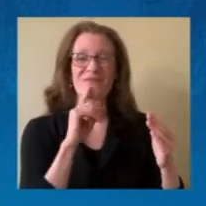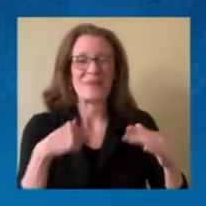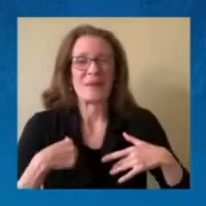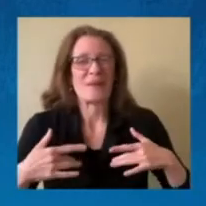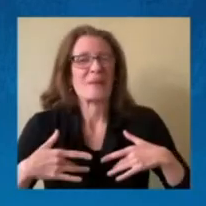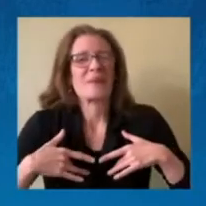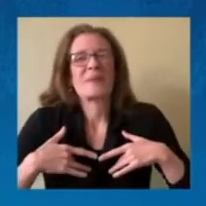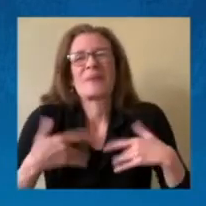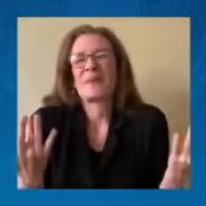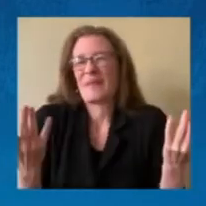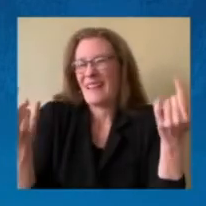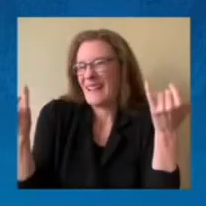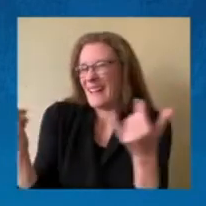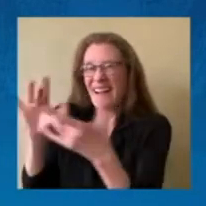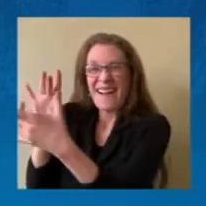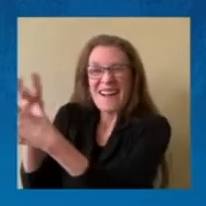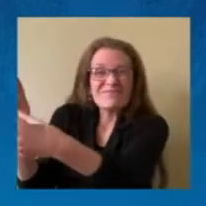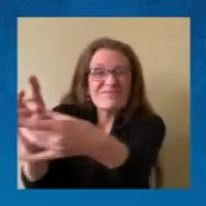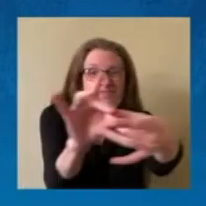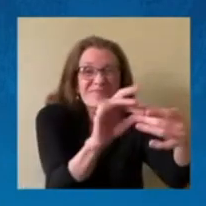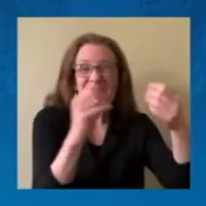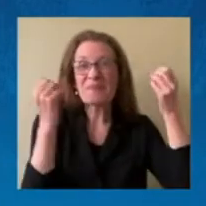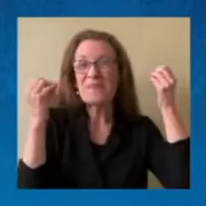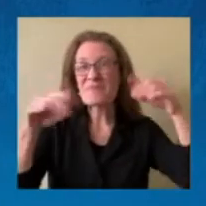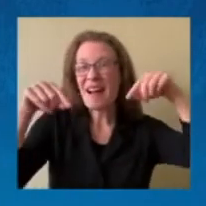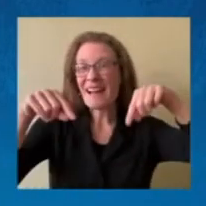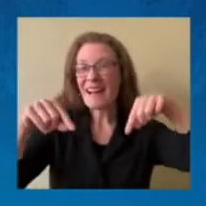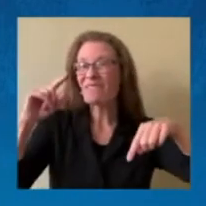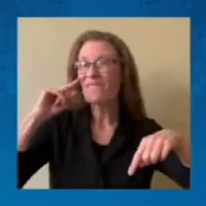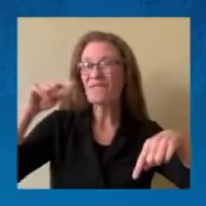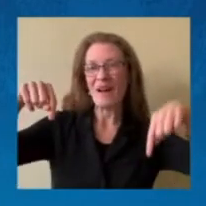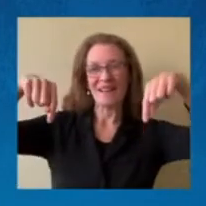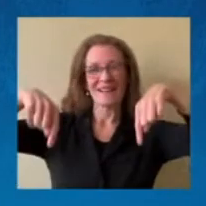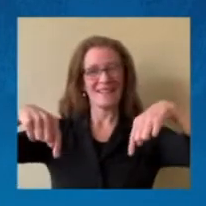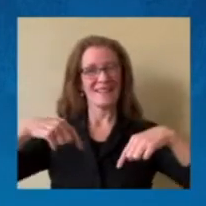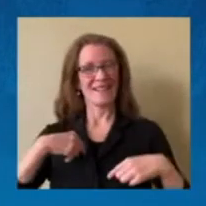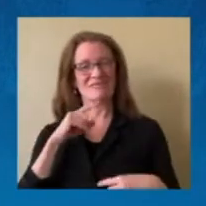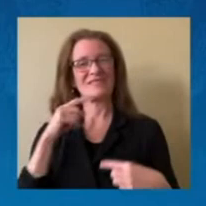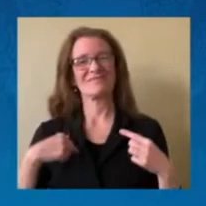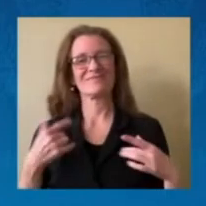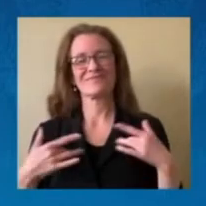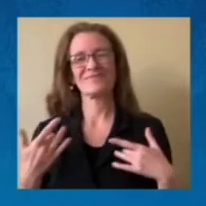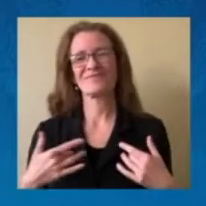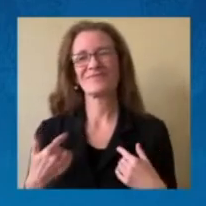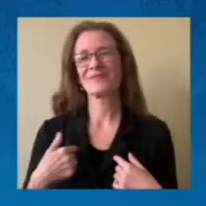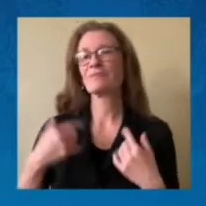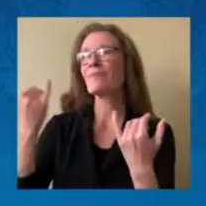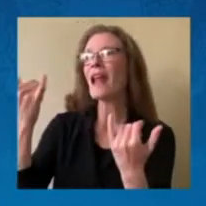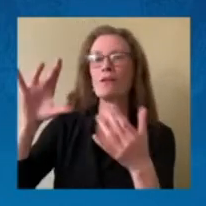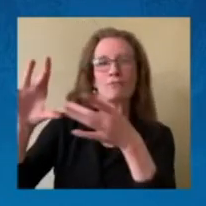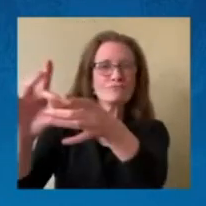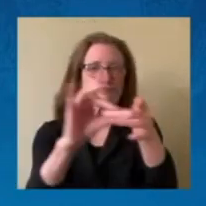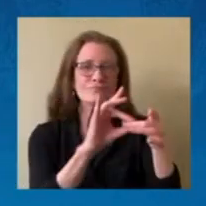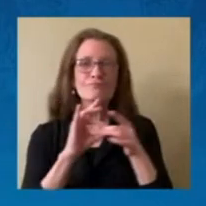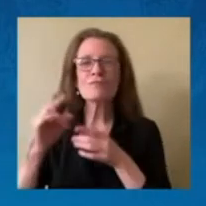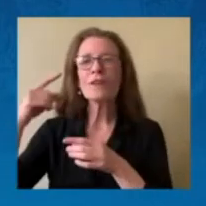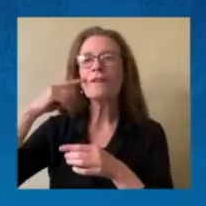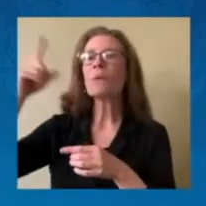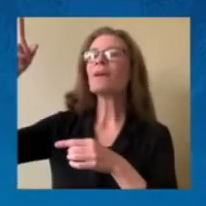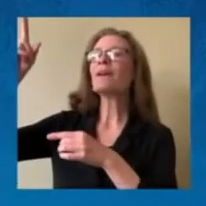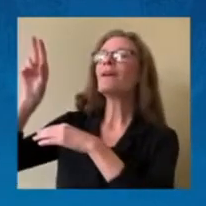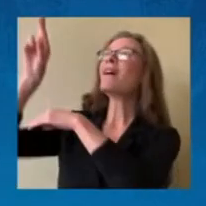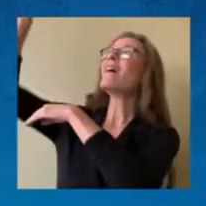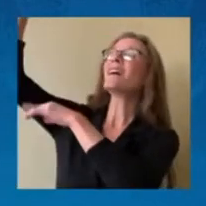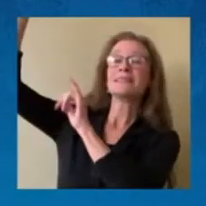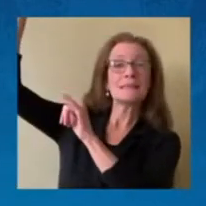As you say, this is about coordinating the launch and reentry processes. One way we think of it is if Orbit is to be